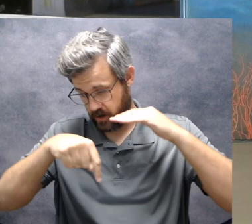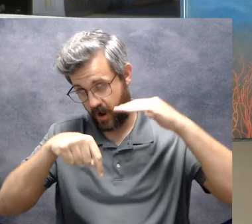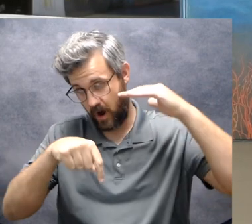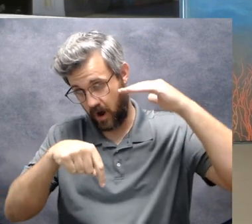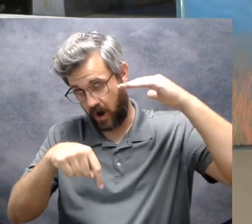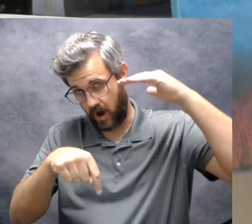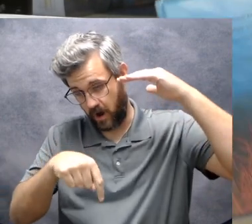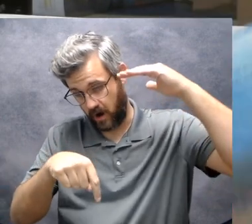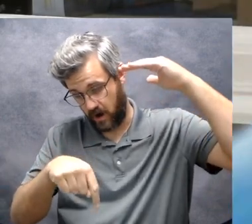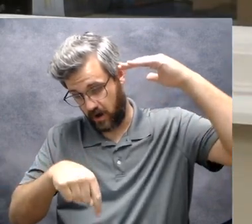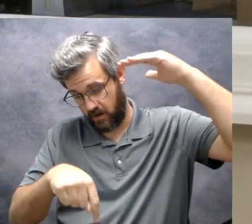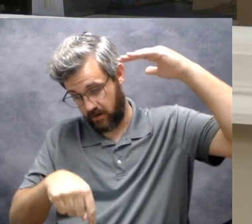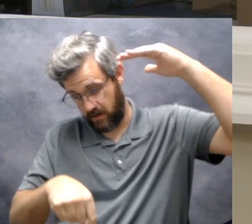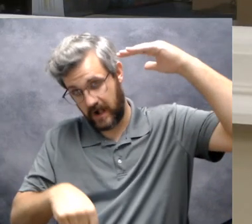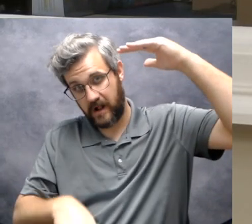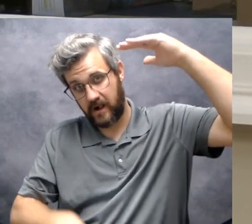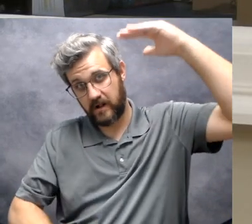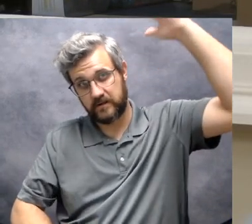down, down.